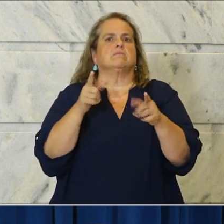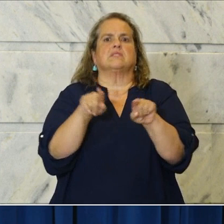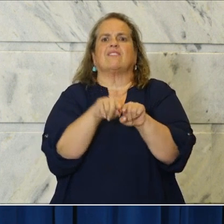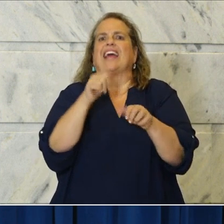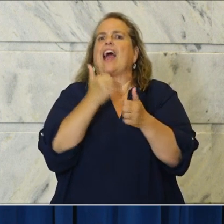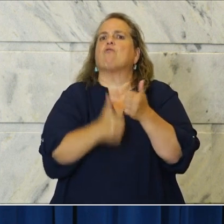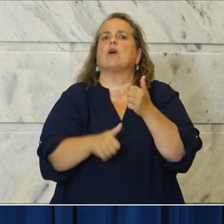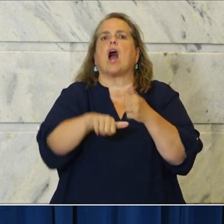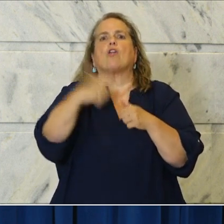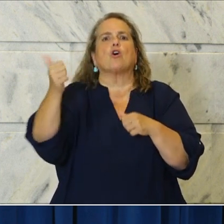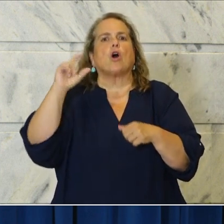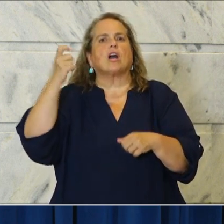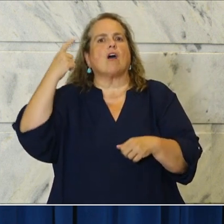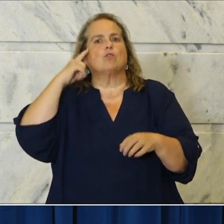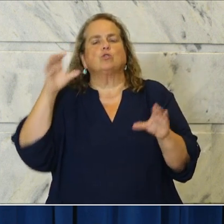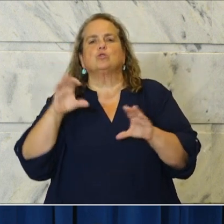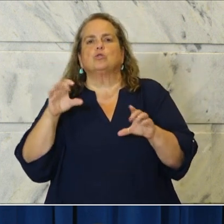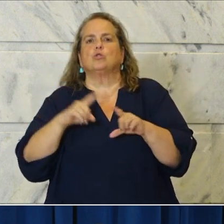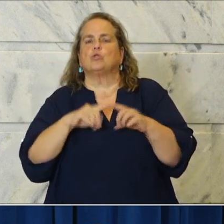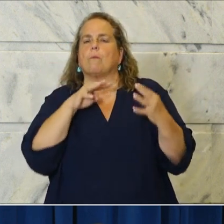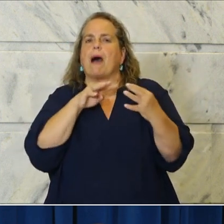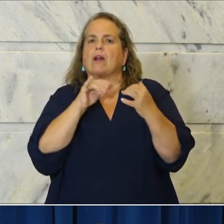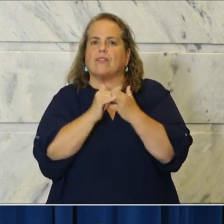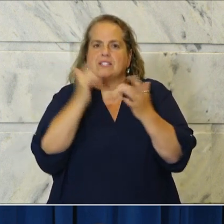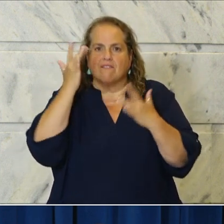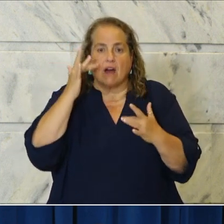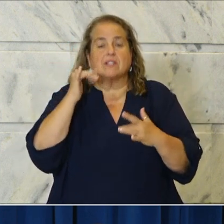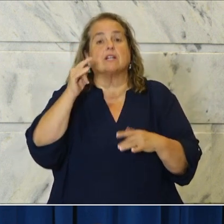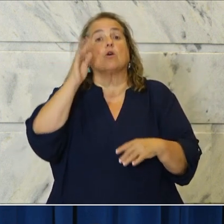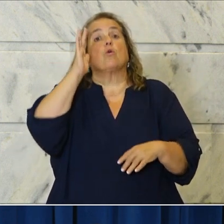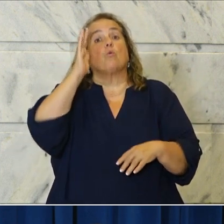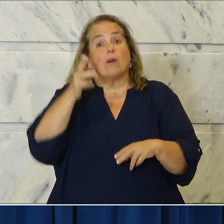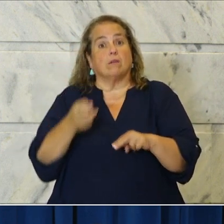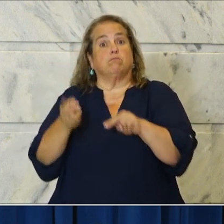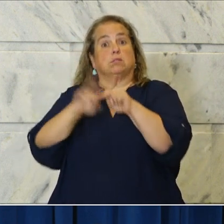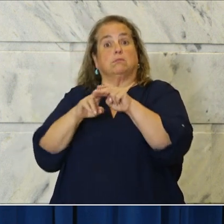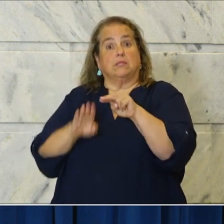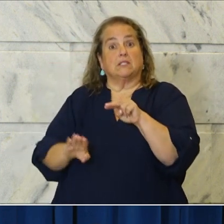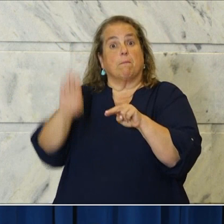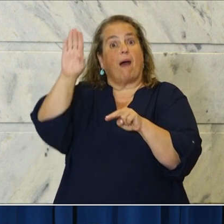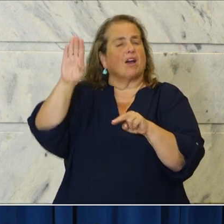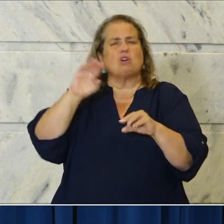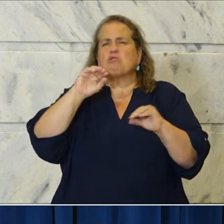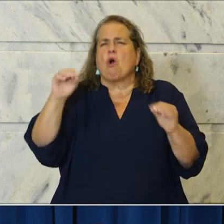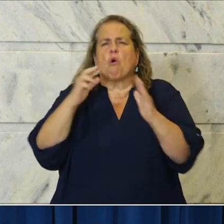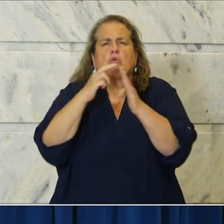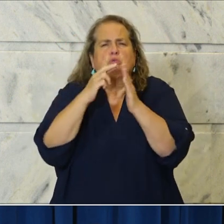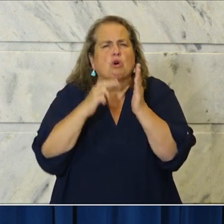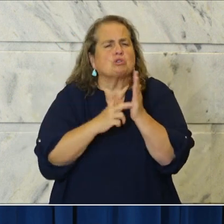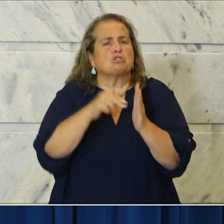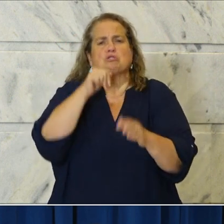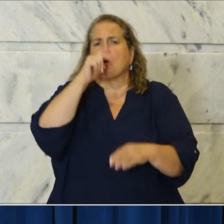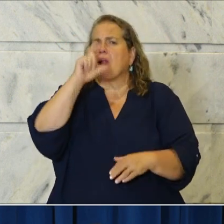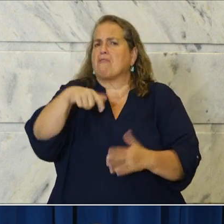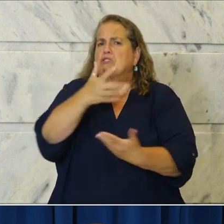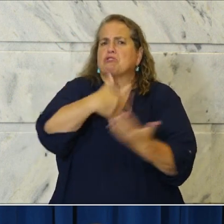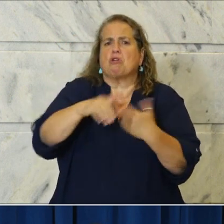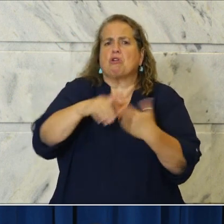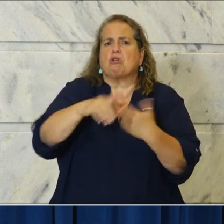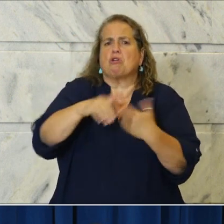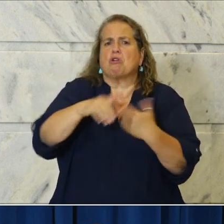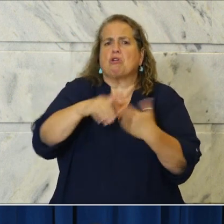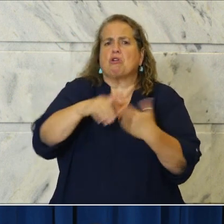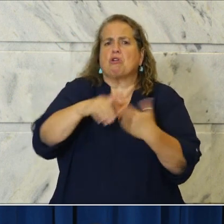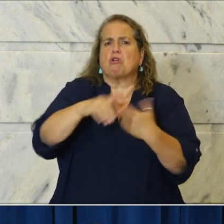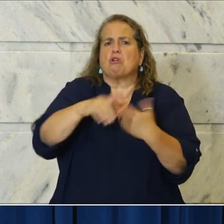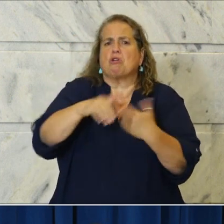result in a spike. There's no question if there's no rules. You don't have to socially distance. You don't have to sanitize your hands. The virus spreads.